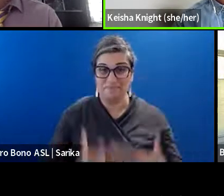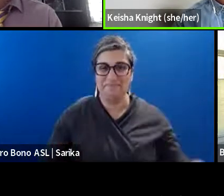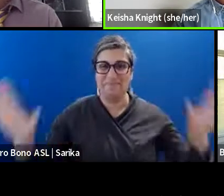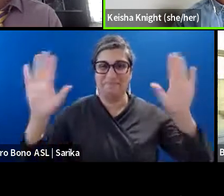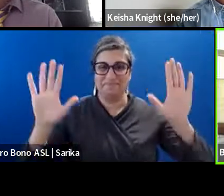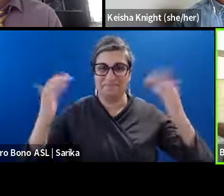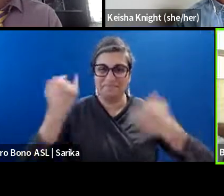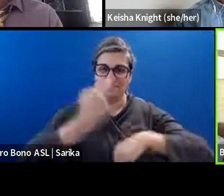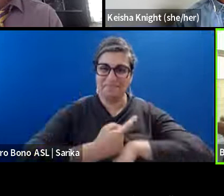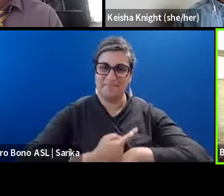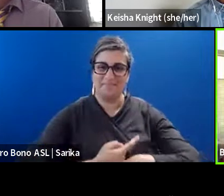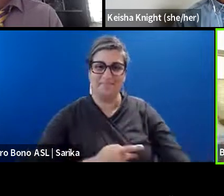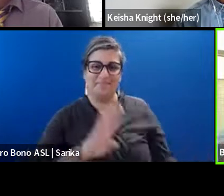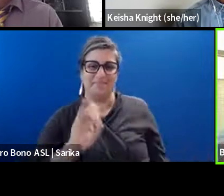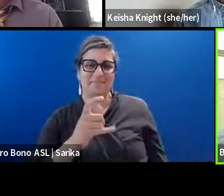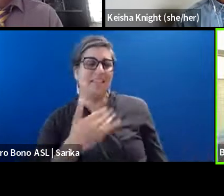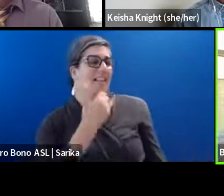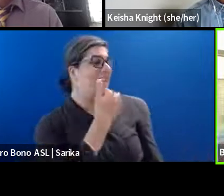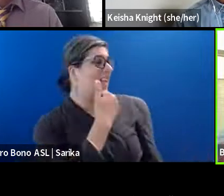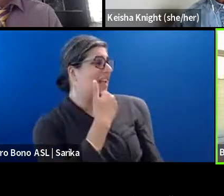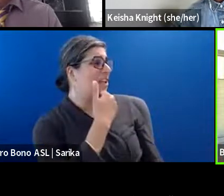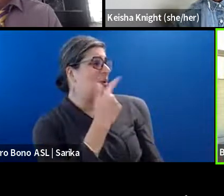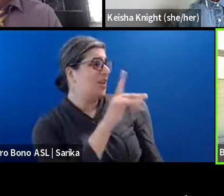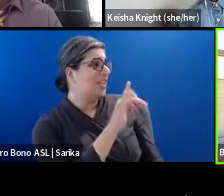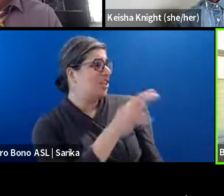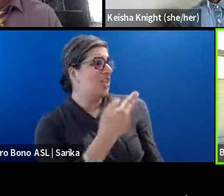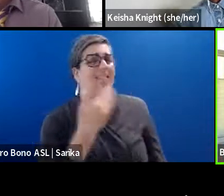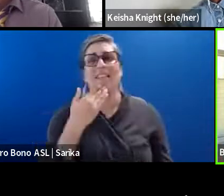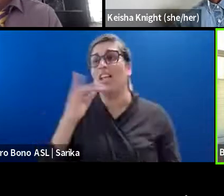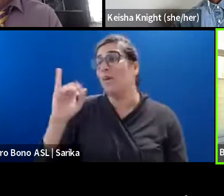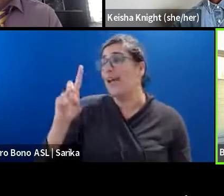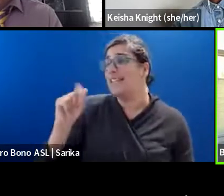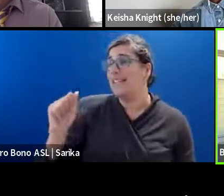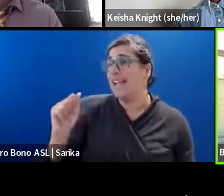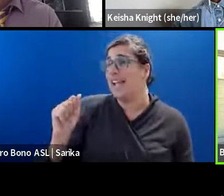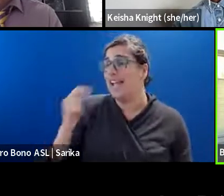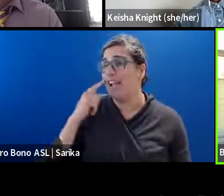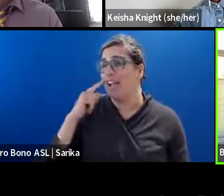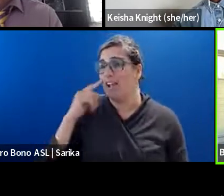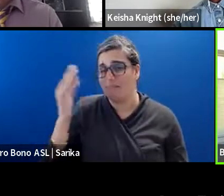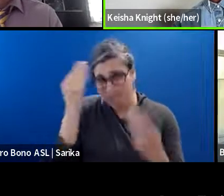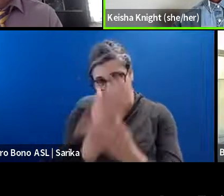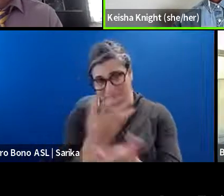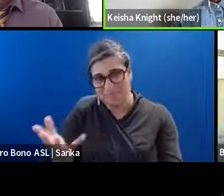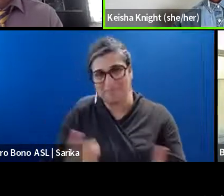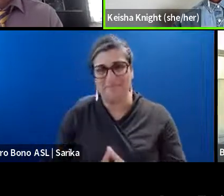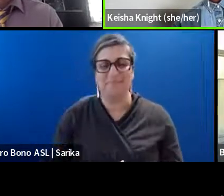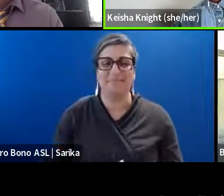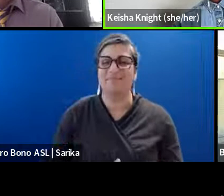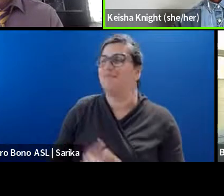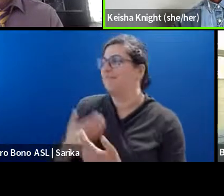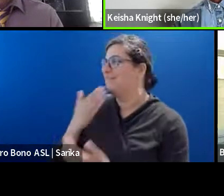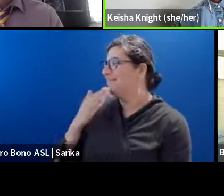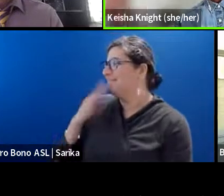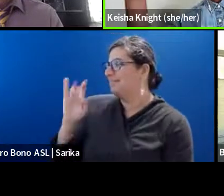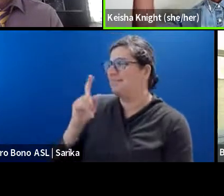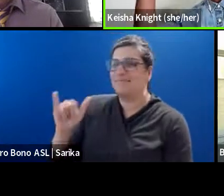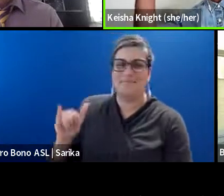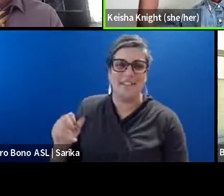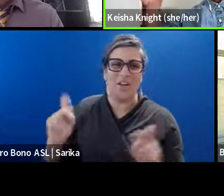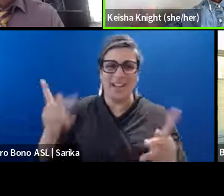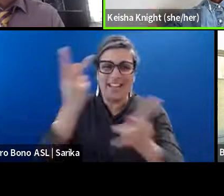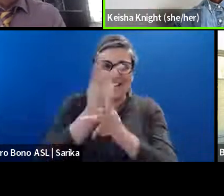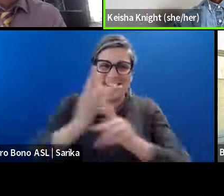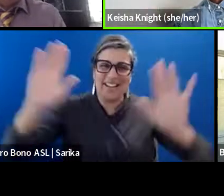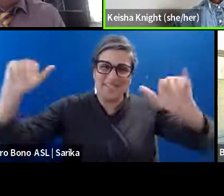today. Thank you, Keisha. Thank you everyone at IDA for helping get out this important information. Thanks, Betsy. All right, everybody take